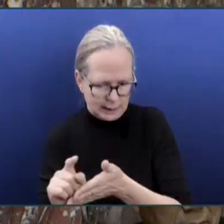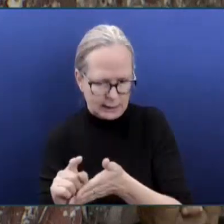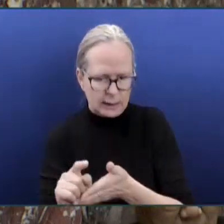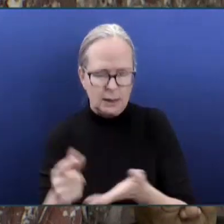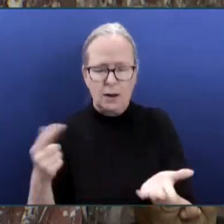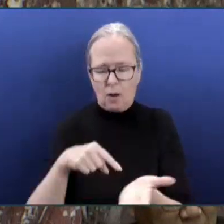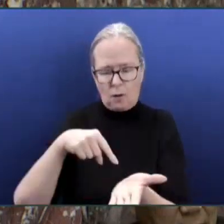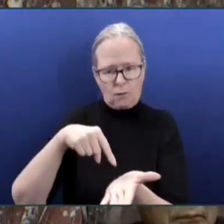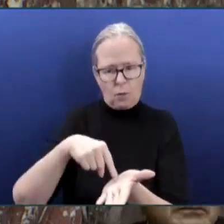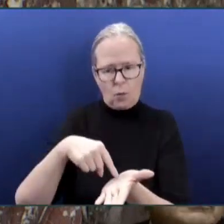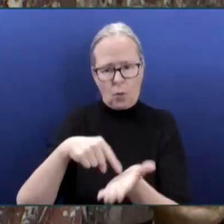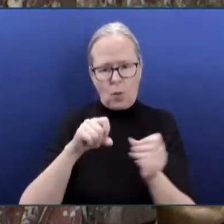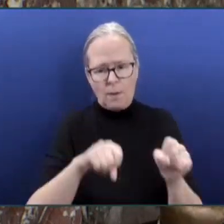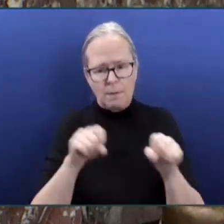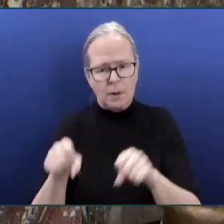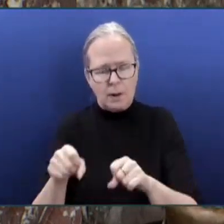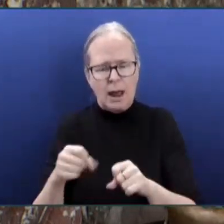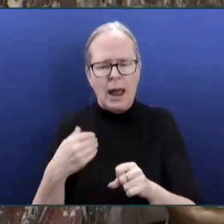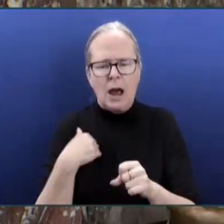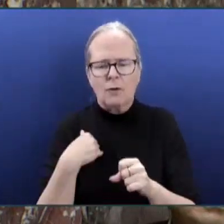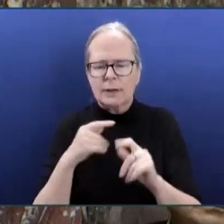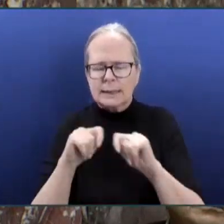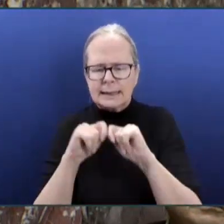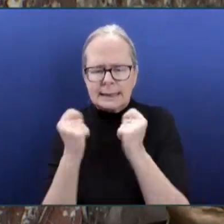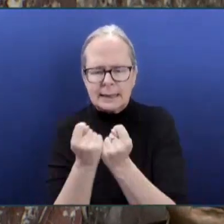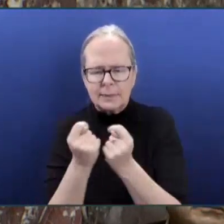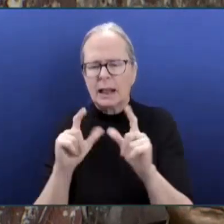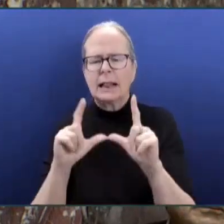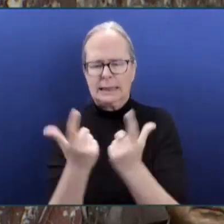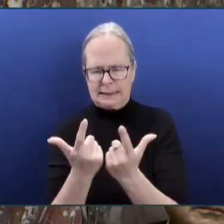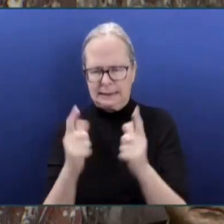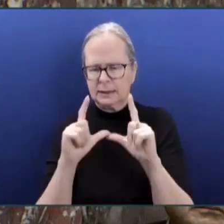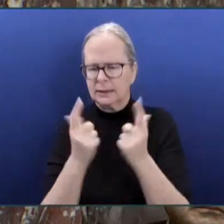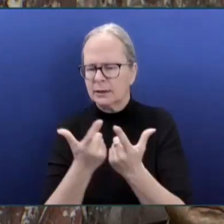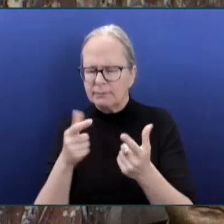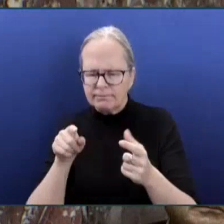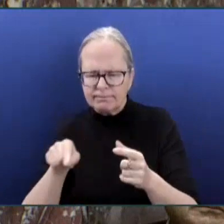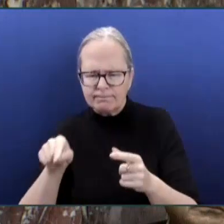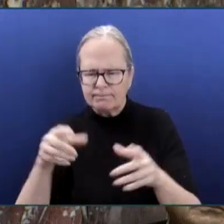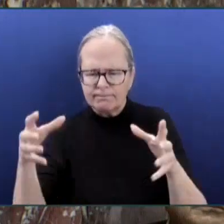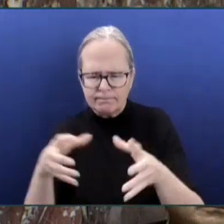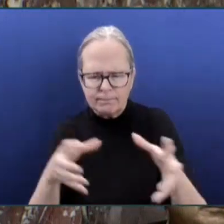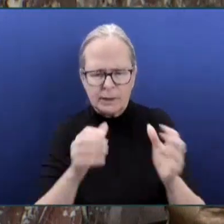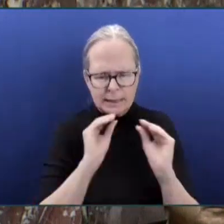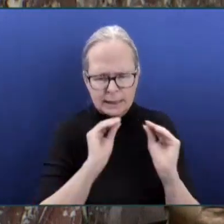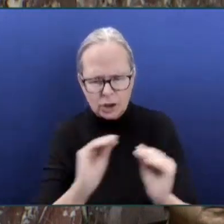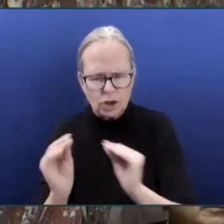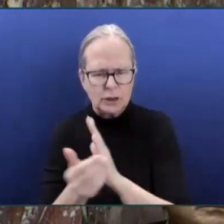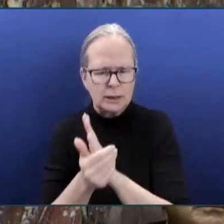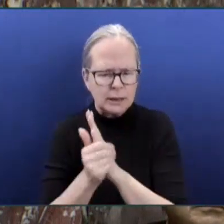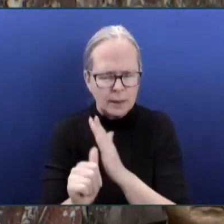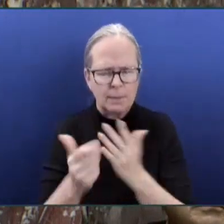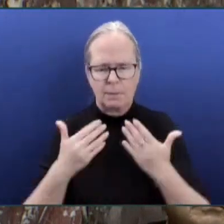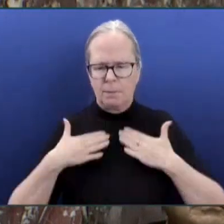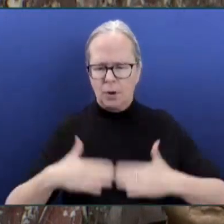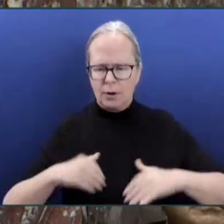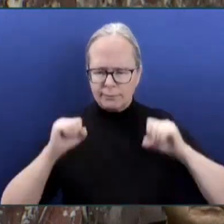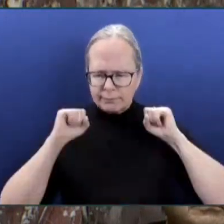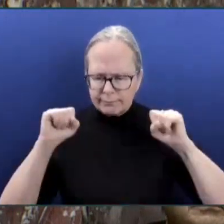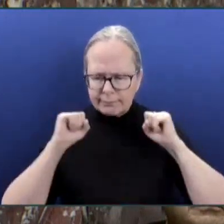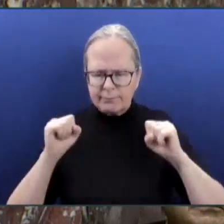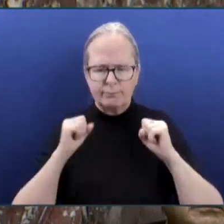community where friendships are formed, skills are honed, body are exercised, and most of all, a sense of belonging is developed.